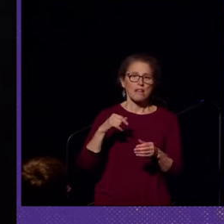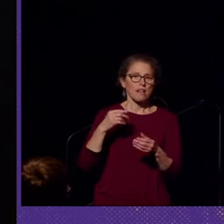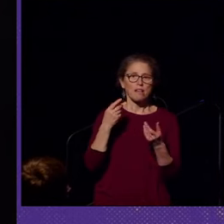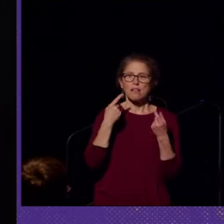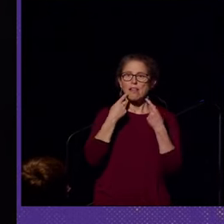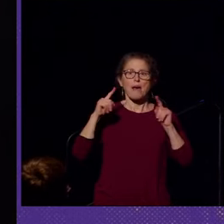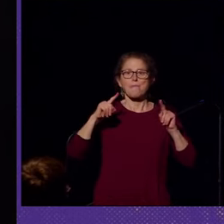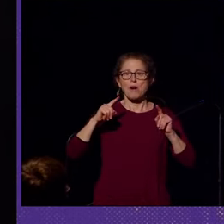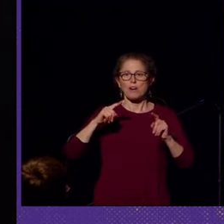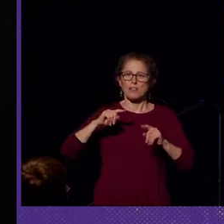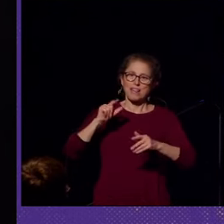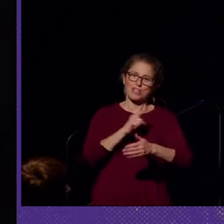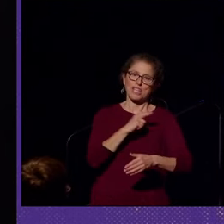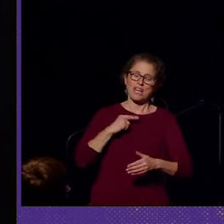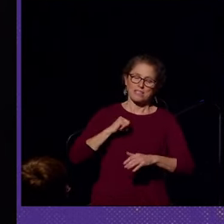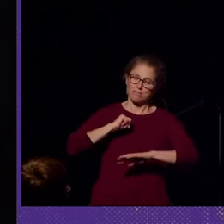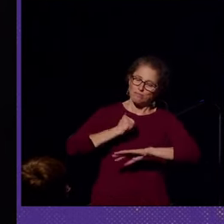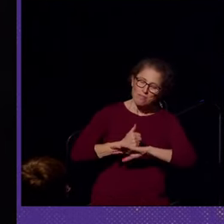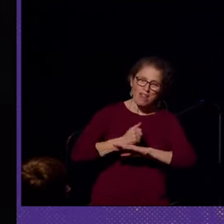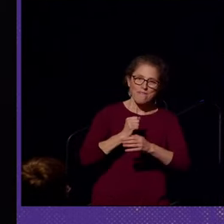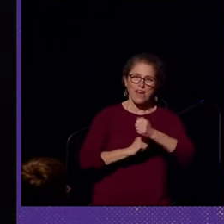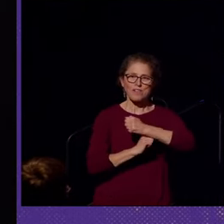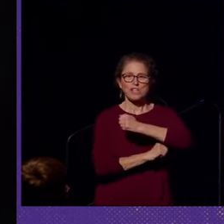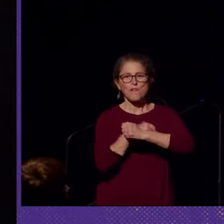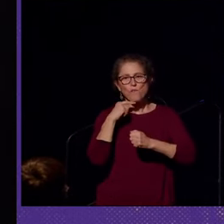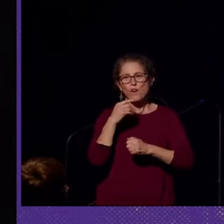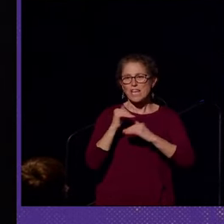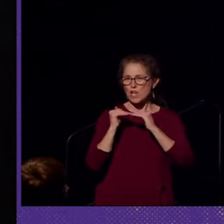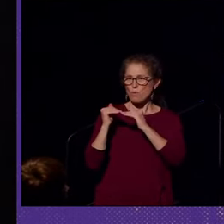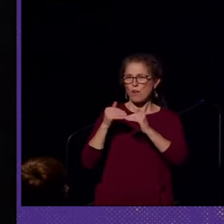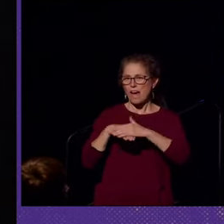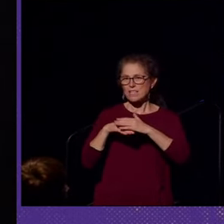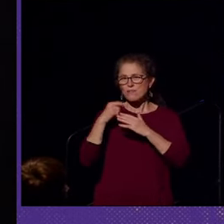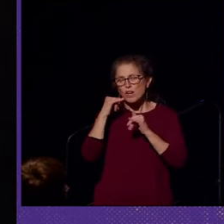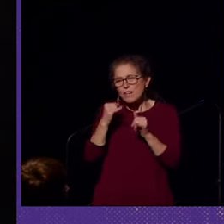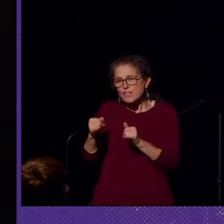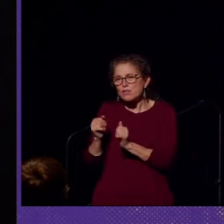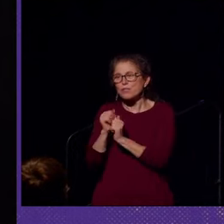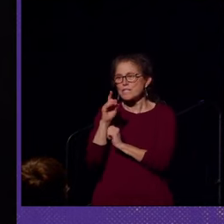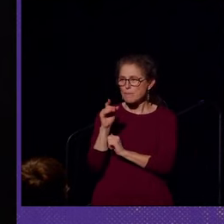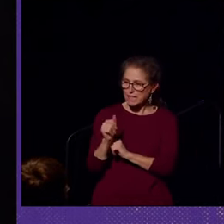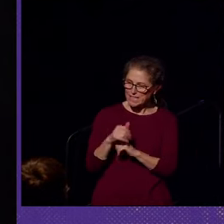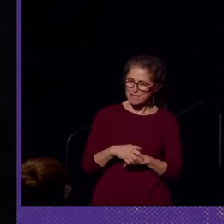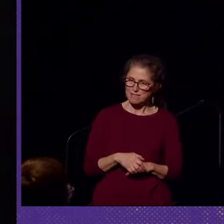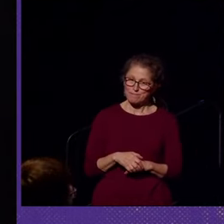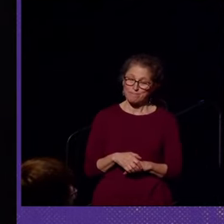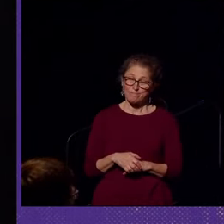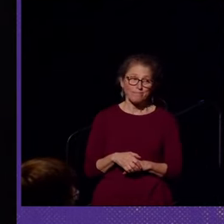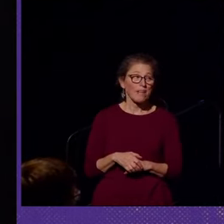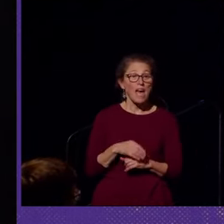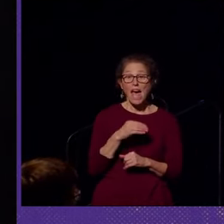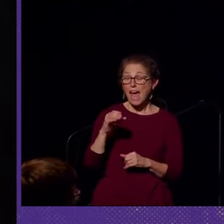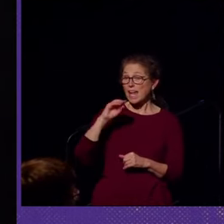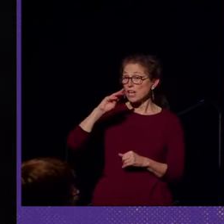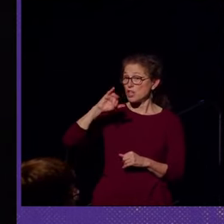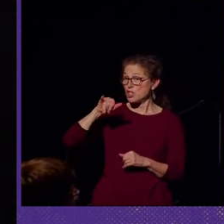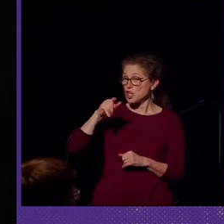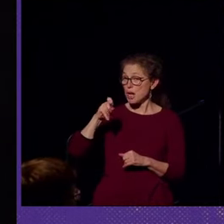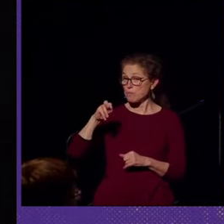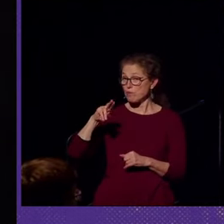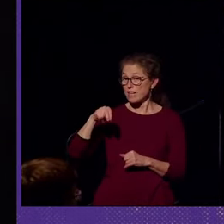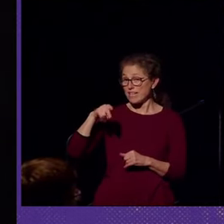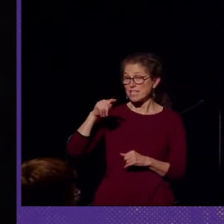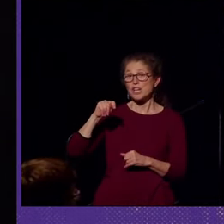laid the foundation for equal access and opportunities for individuals with disabilities. And Jaipreet Verdi